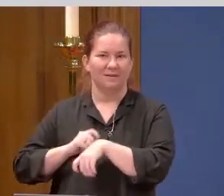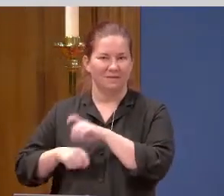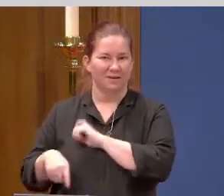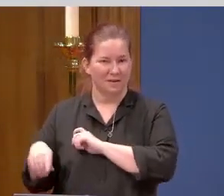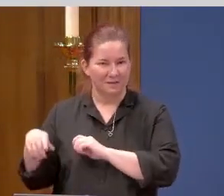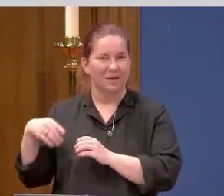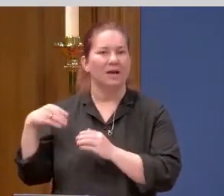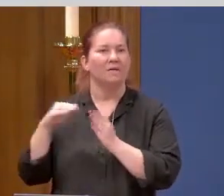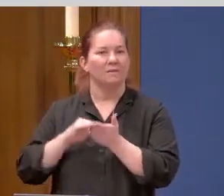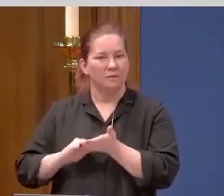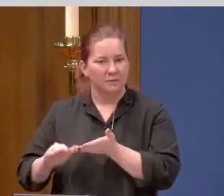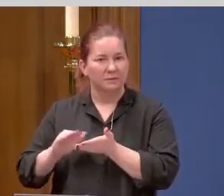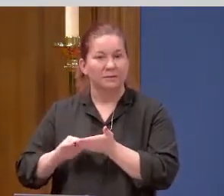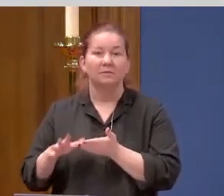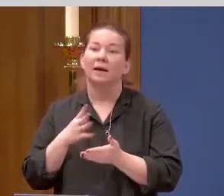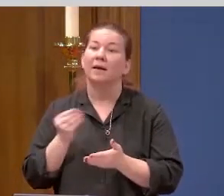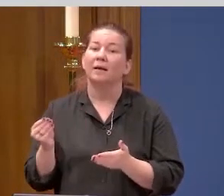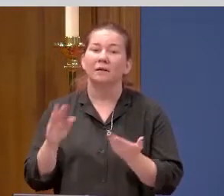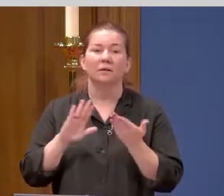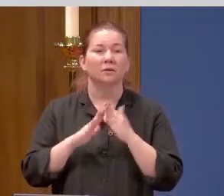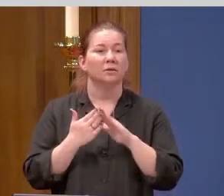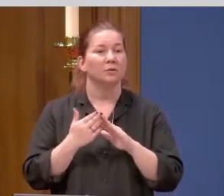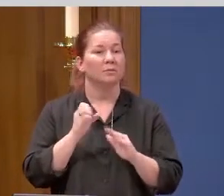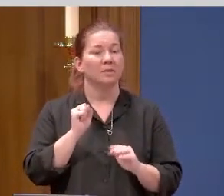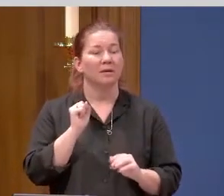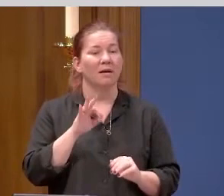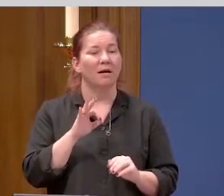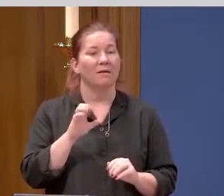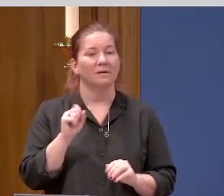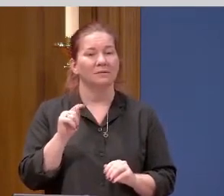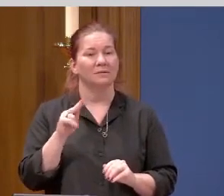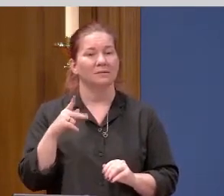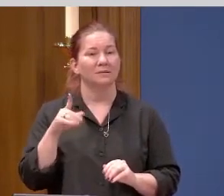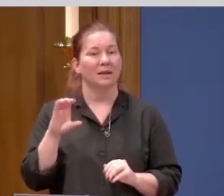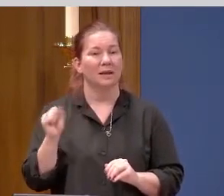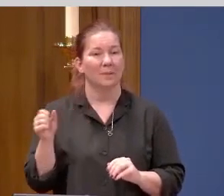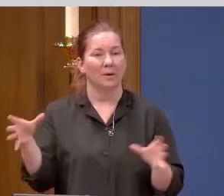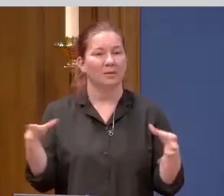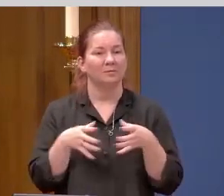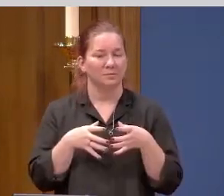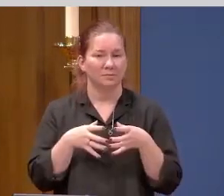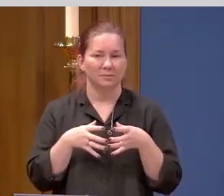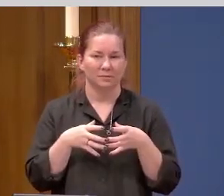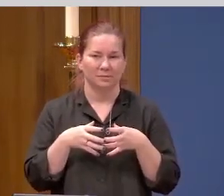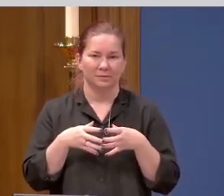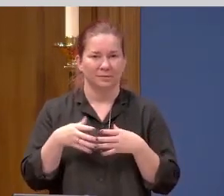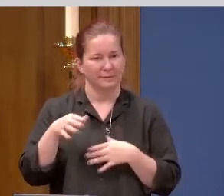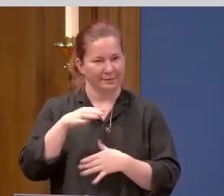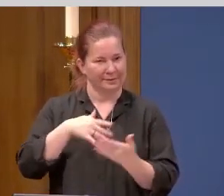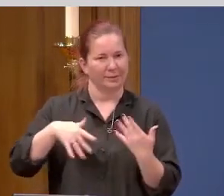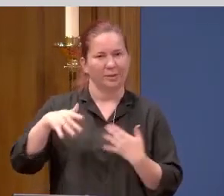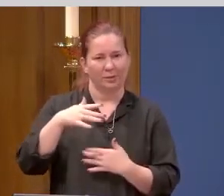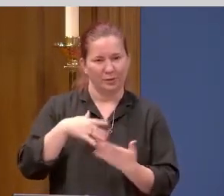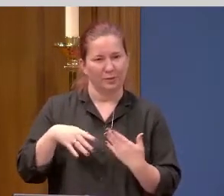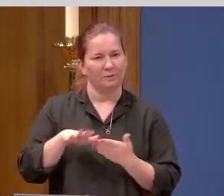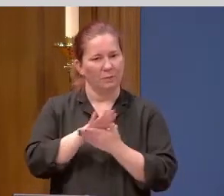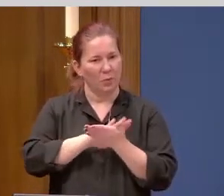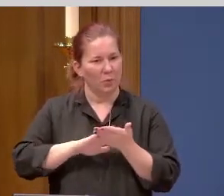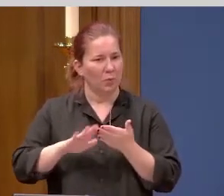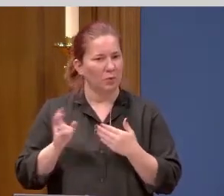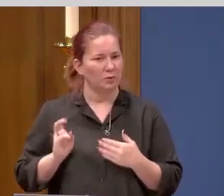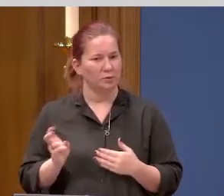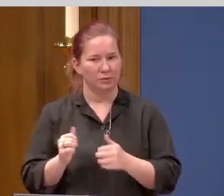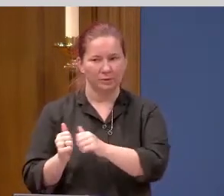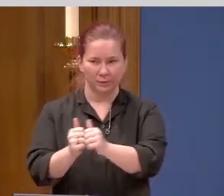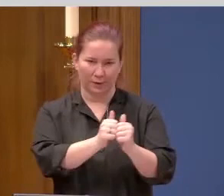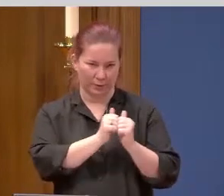also gives us the community of St. Paul's. He gives us one another. To be on this holy journey together